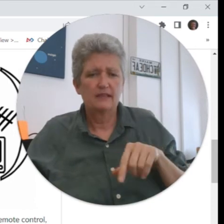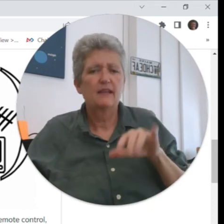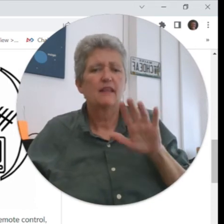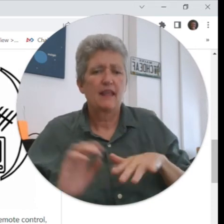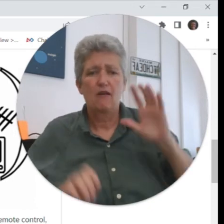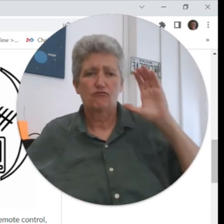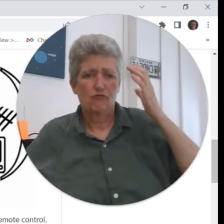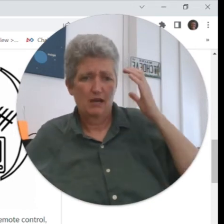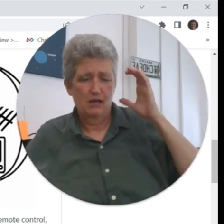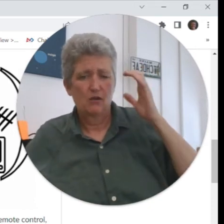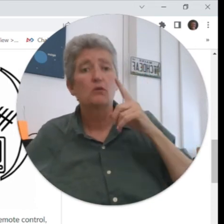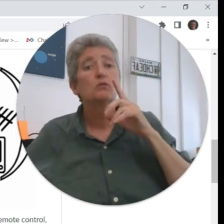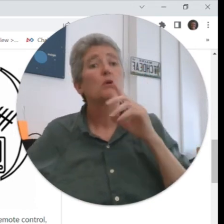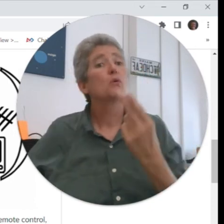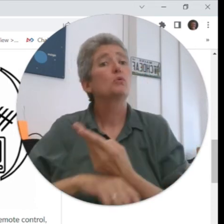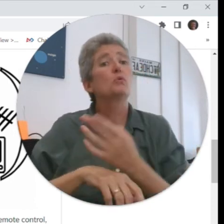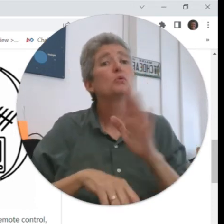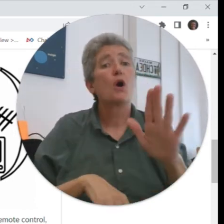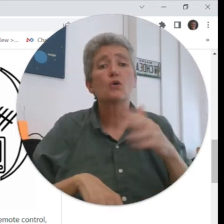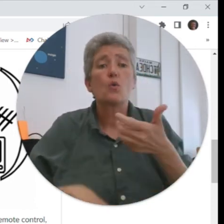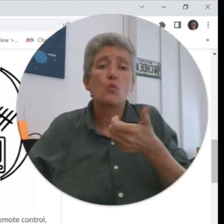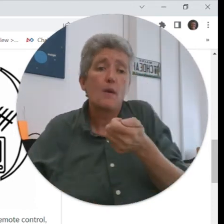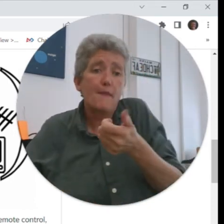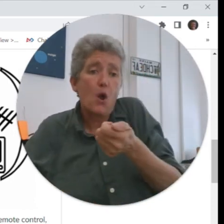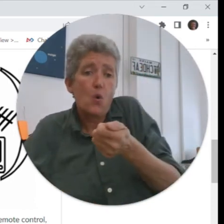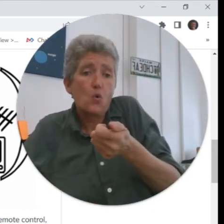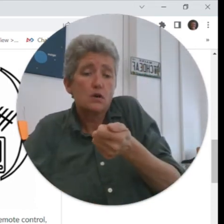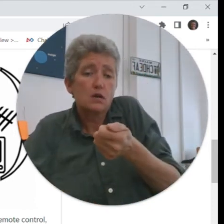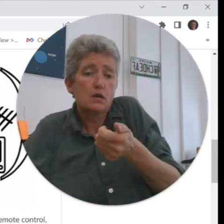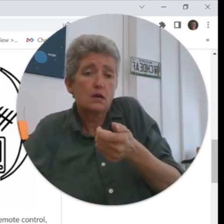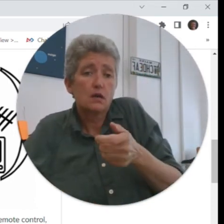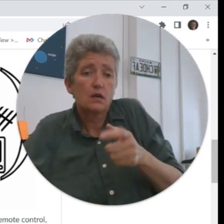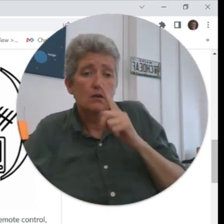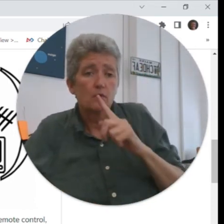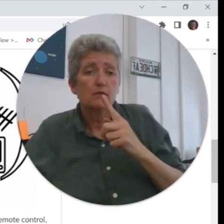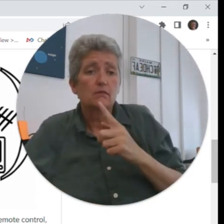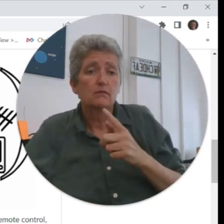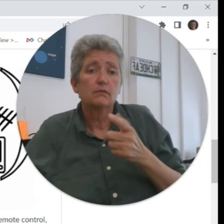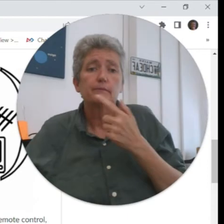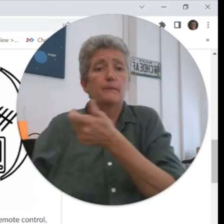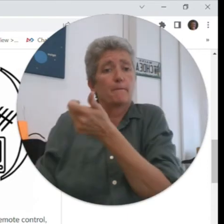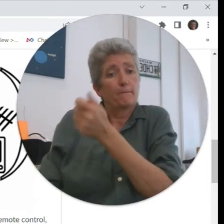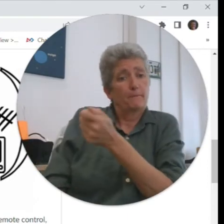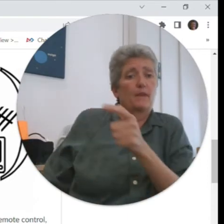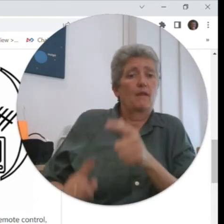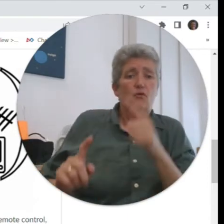you can see so that frequency is a little bit higher than radio waves